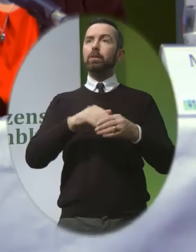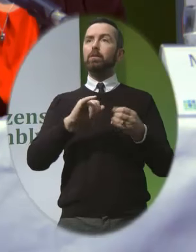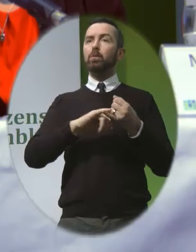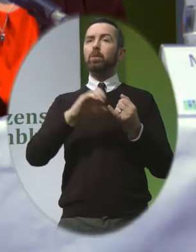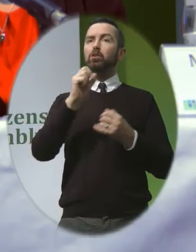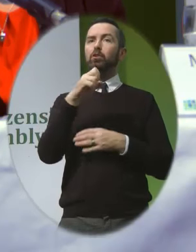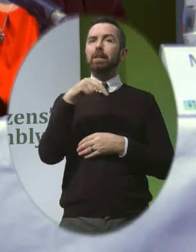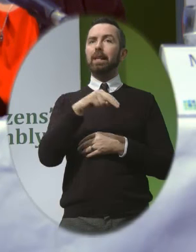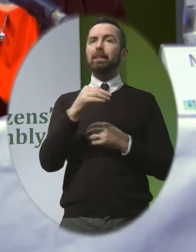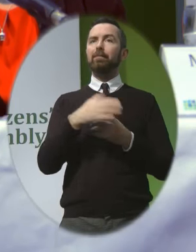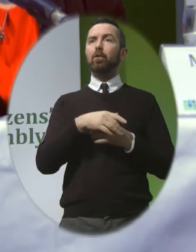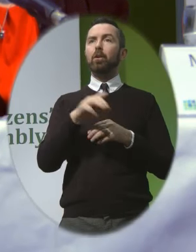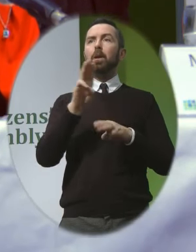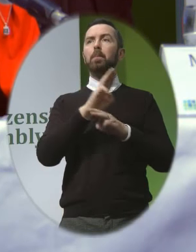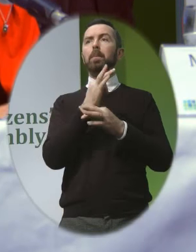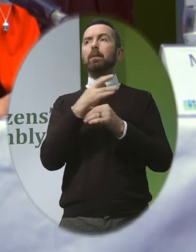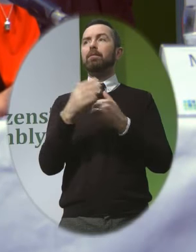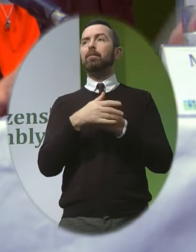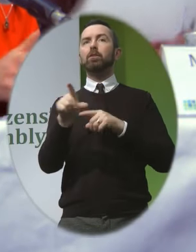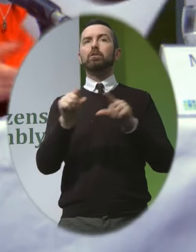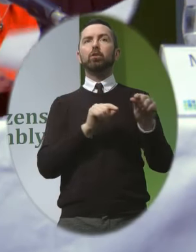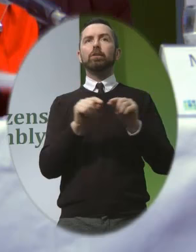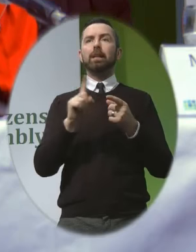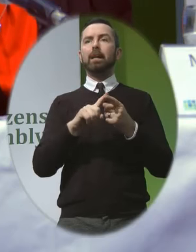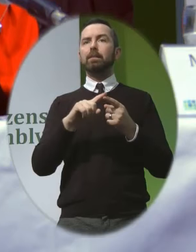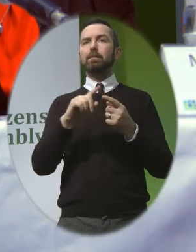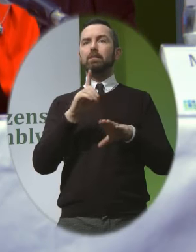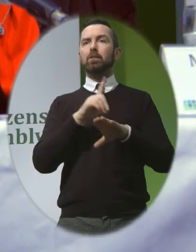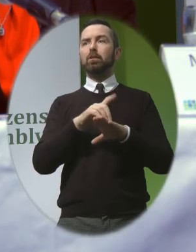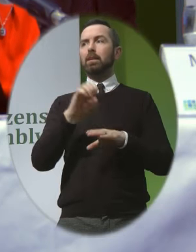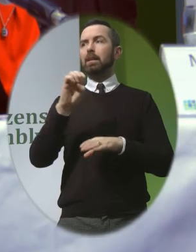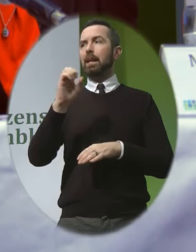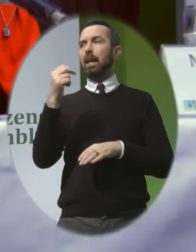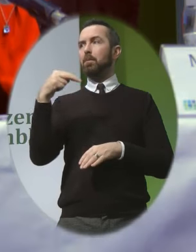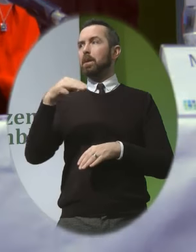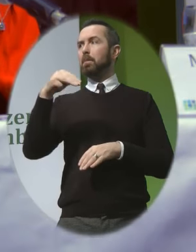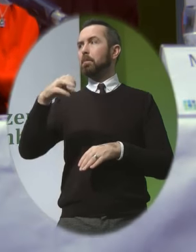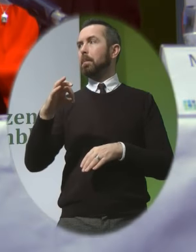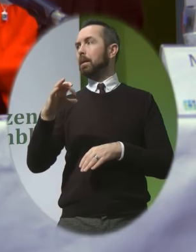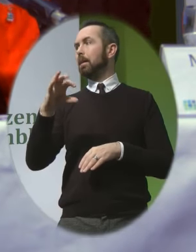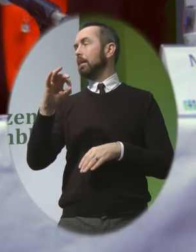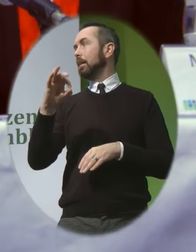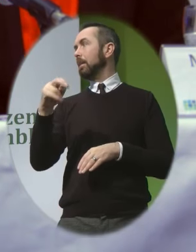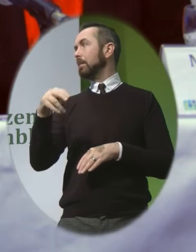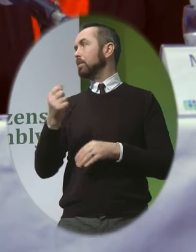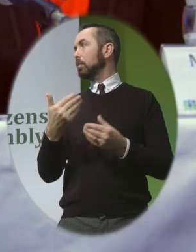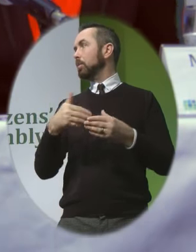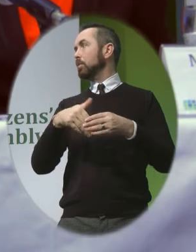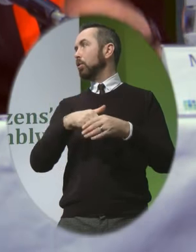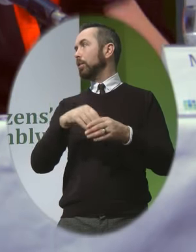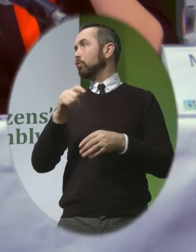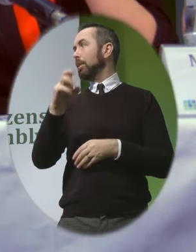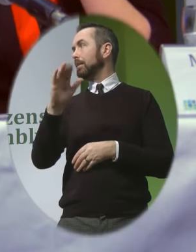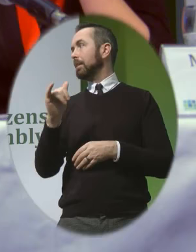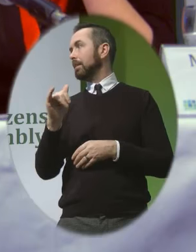for Parents for Choice Dr Raymond McGuinness is joining, I think, Tracy, is that right? Yeah, yeah,